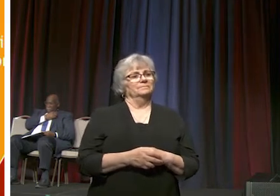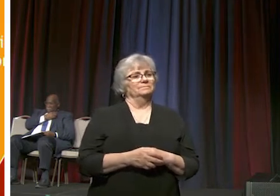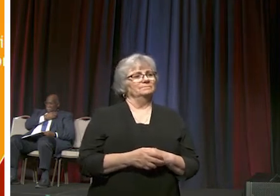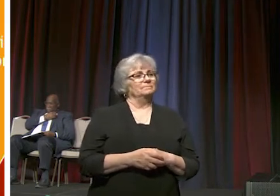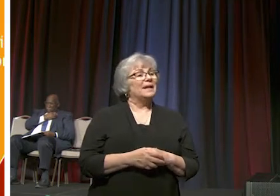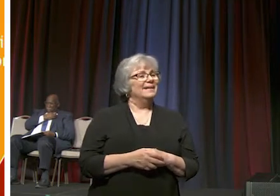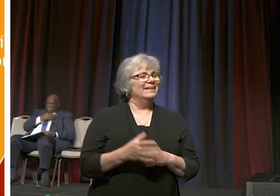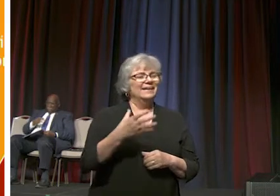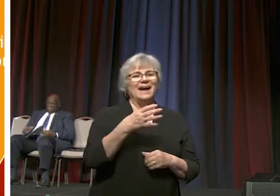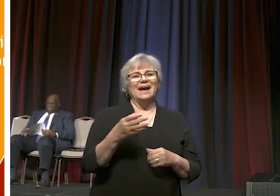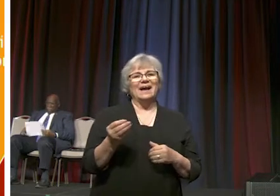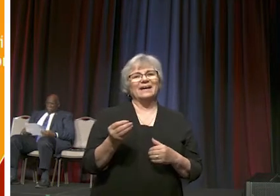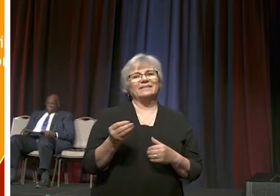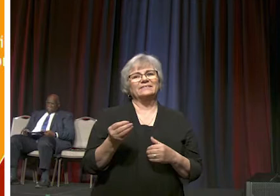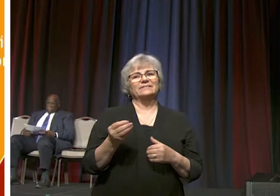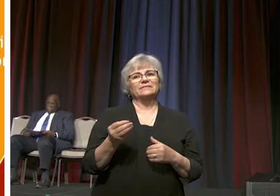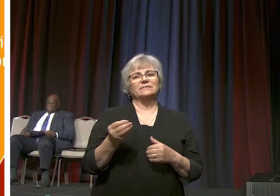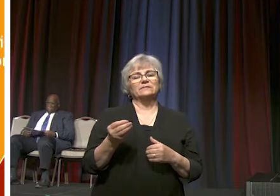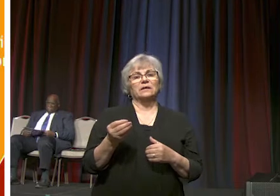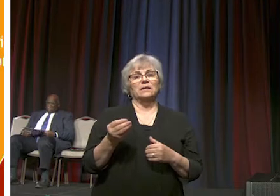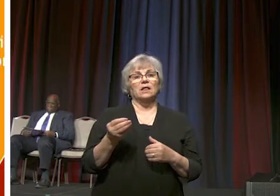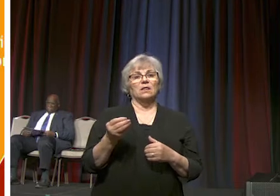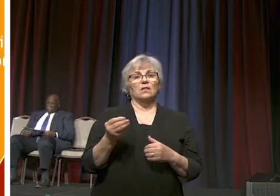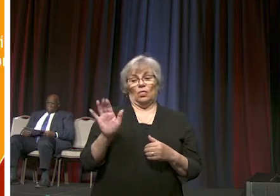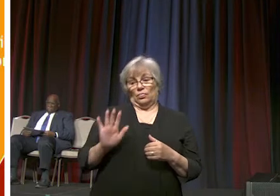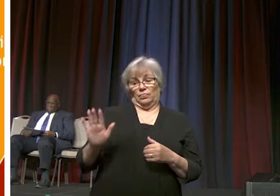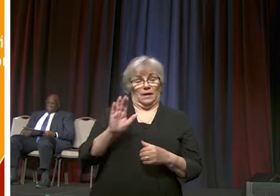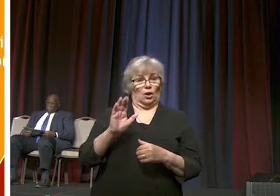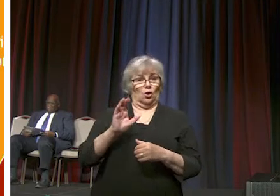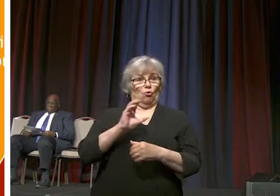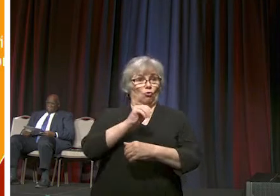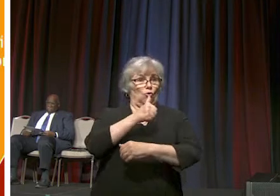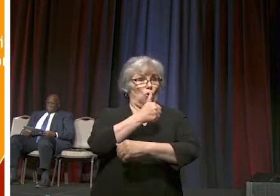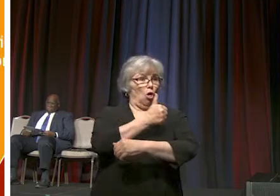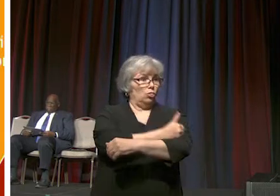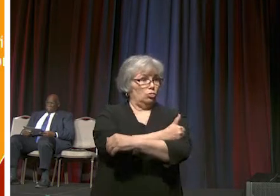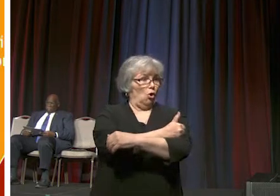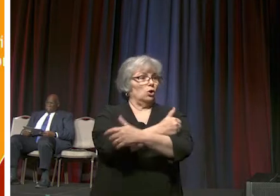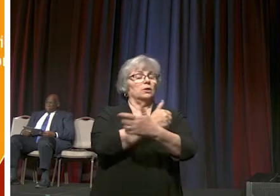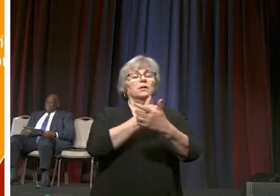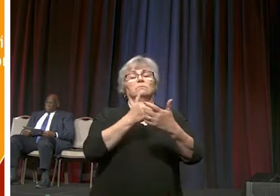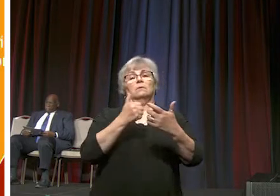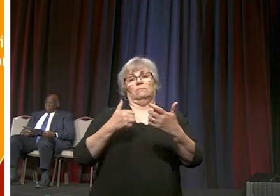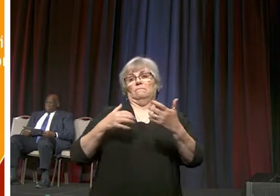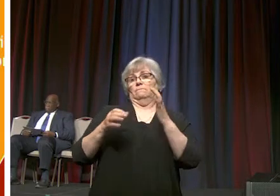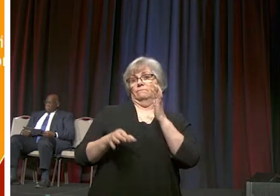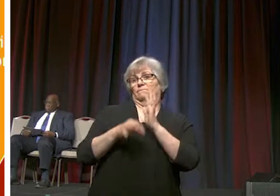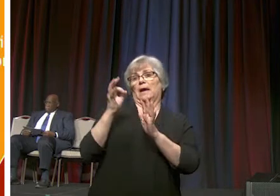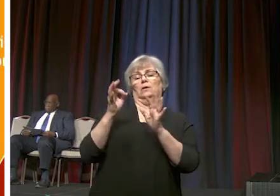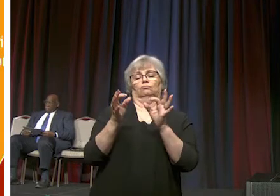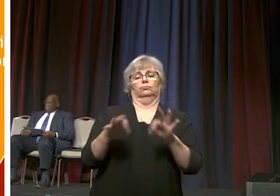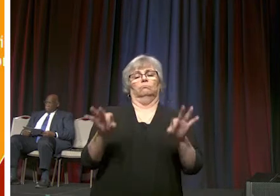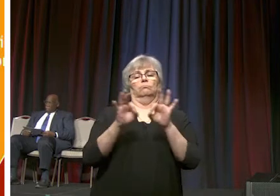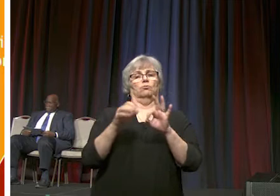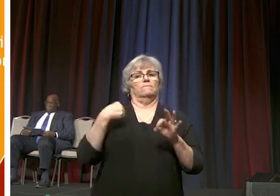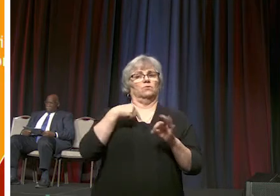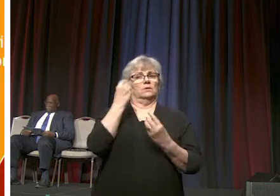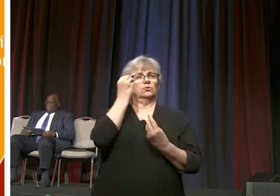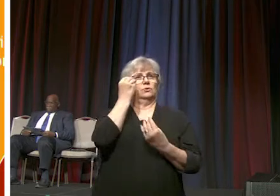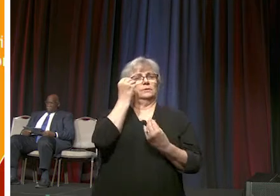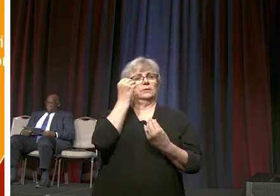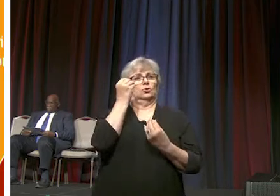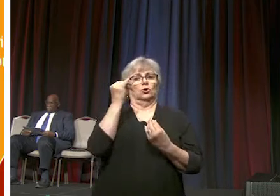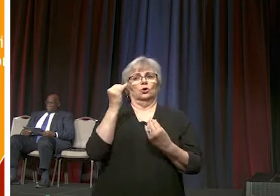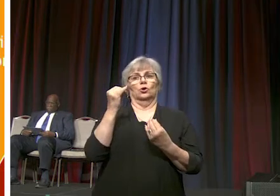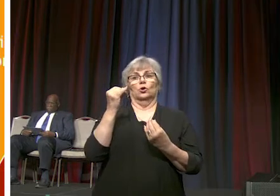there are interlocking authorities and we found that it was important for us to consider the judicial